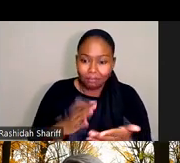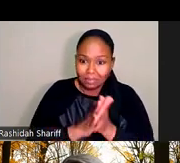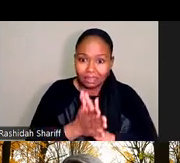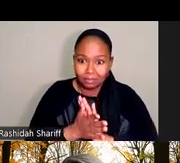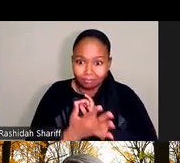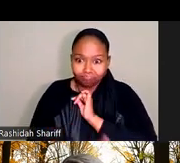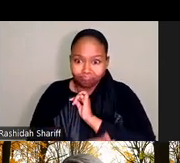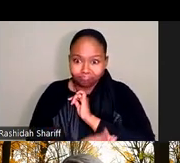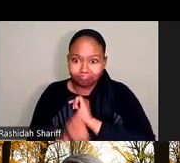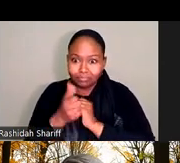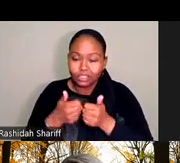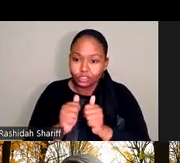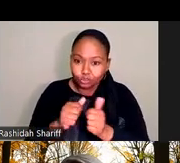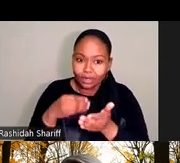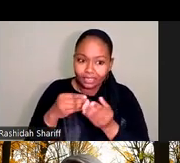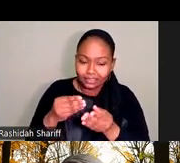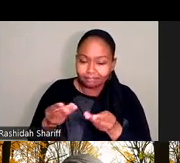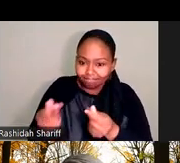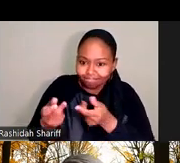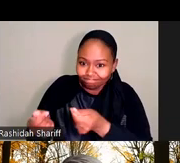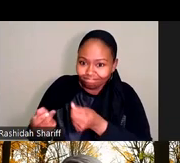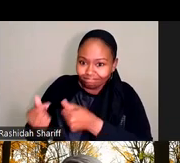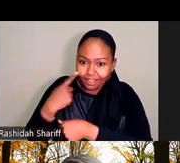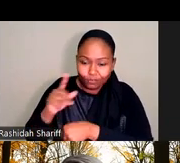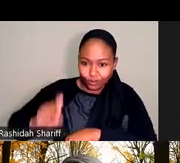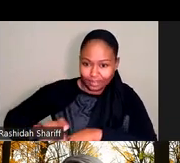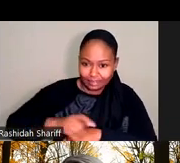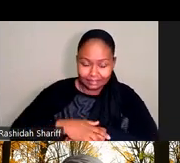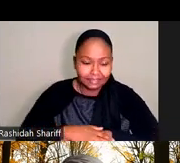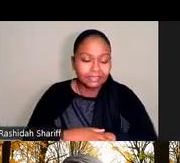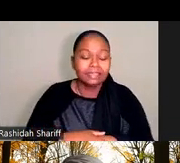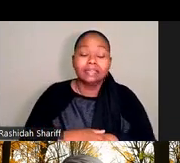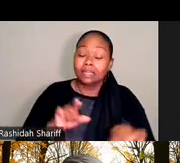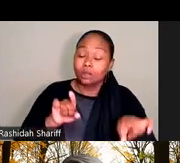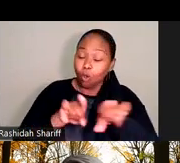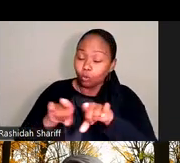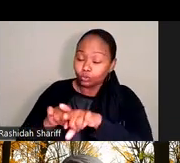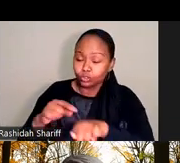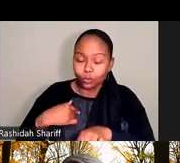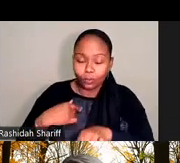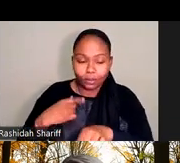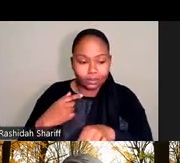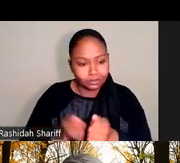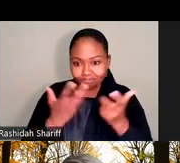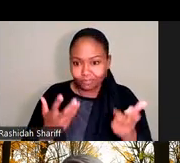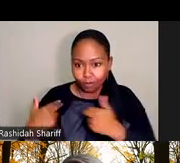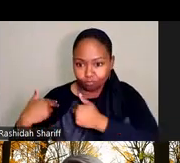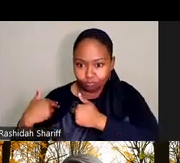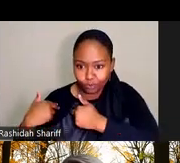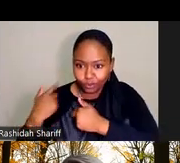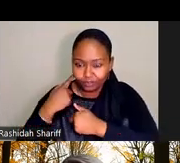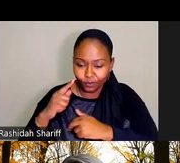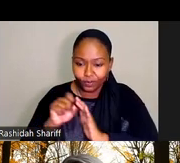try and pay for their LTSS needs. In addition to that, it's also a tremendous cost burden on the state